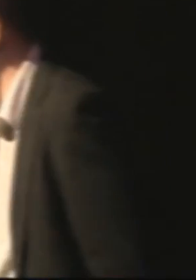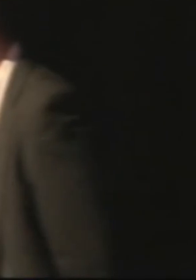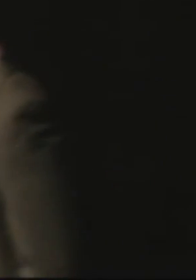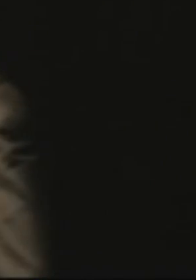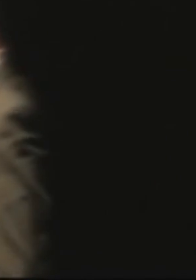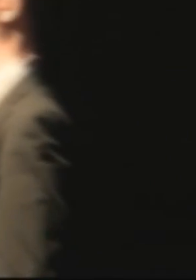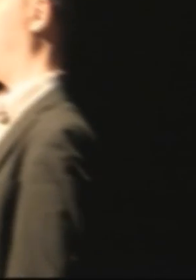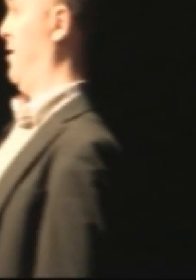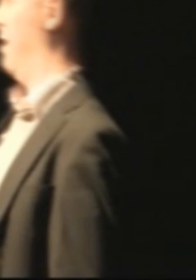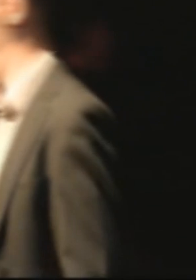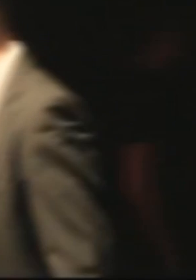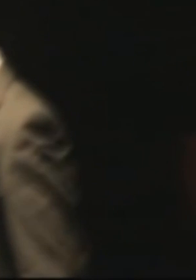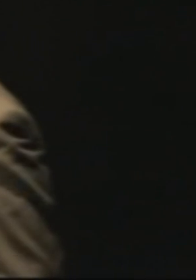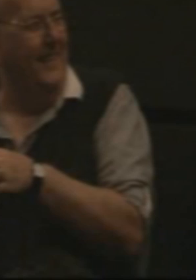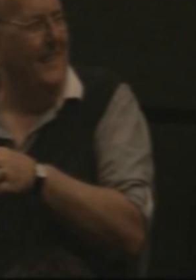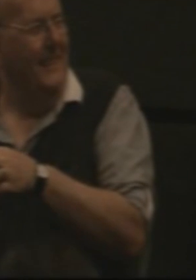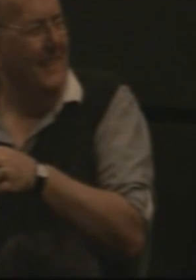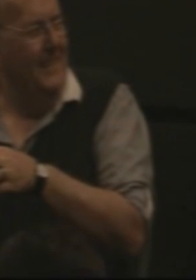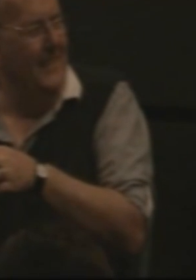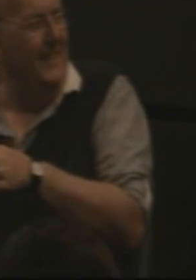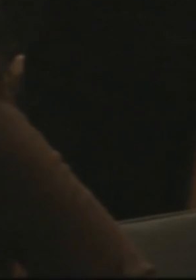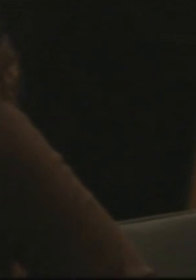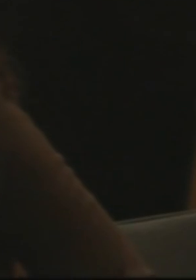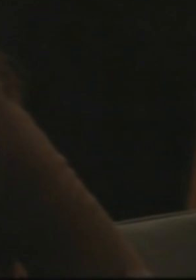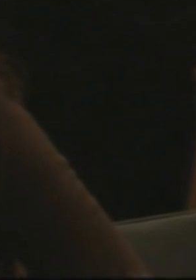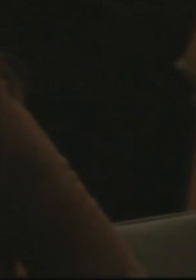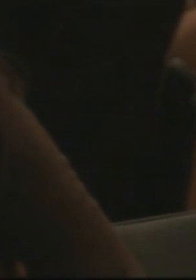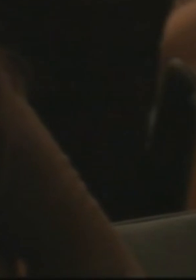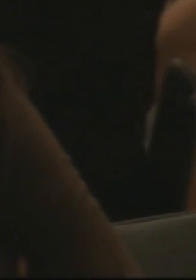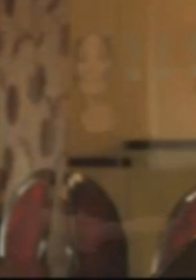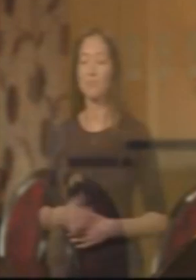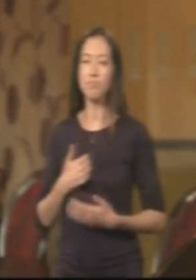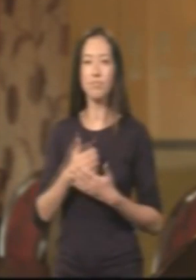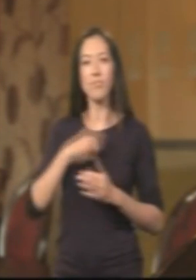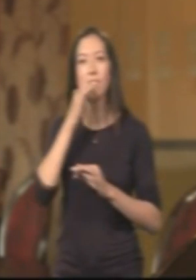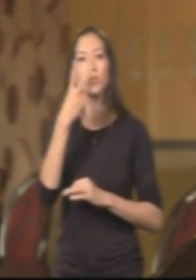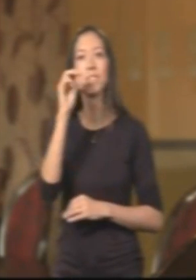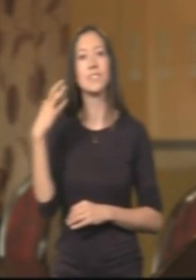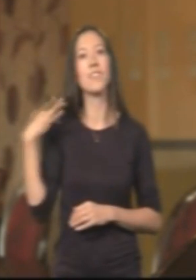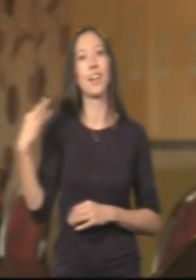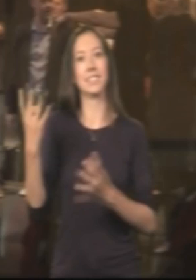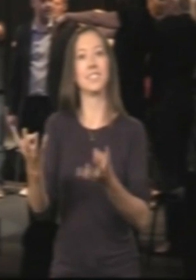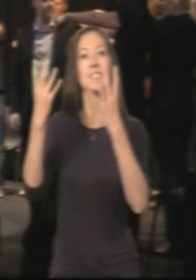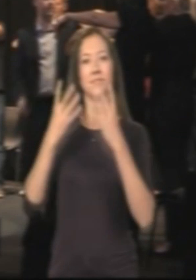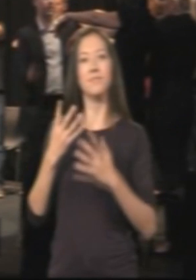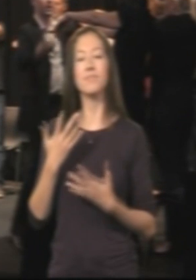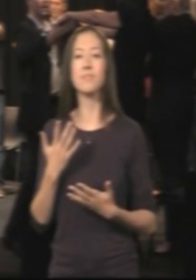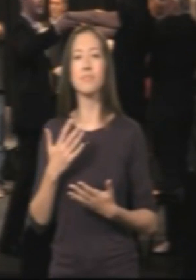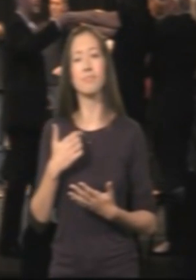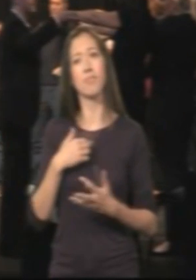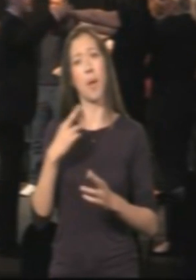It's great to see so many, I can hardly see you for the spotlight, so thanks very much for coming along. So I normally ask for about 20 volunteers.